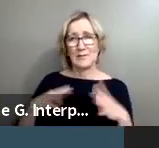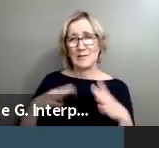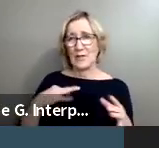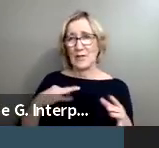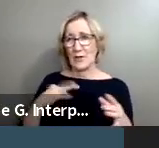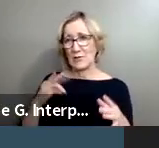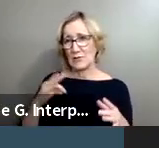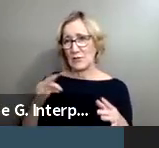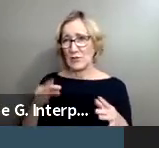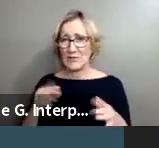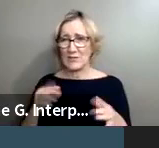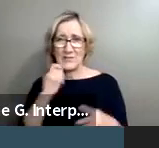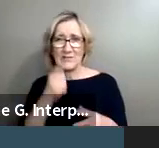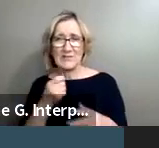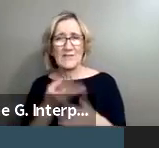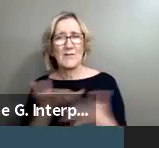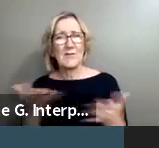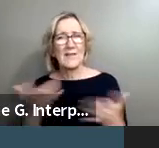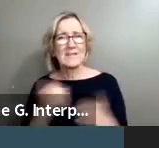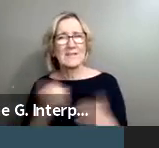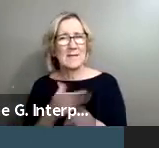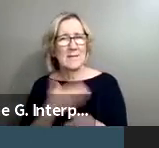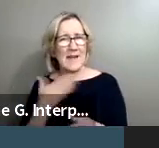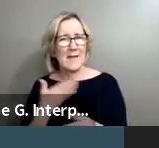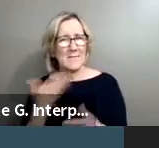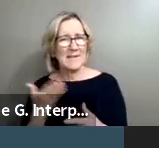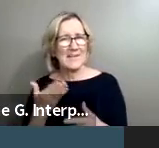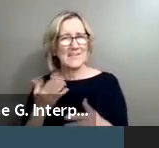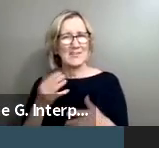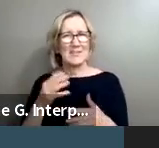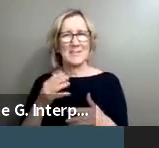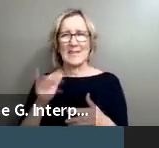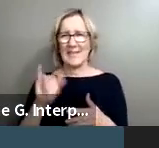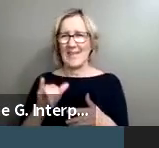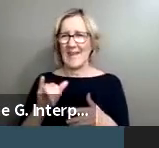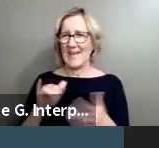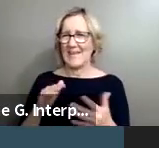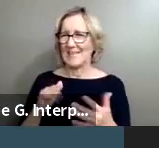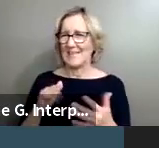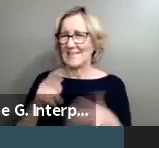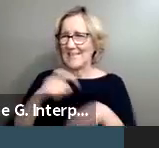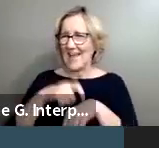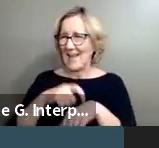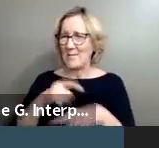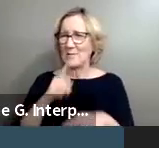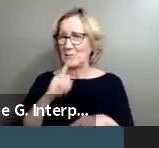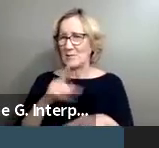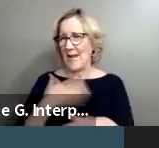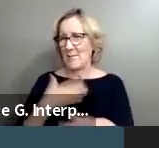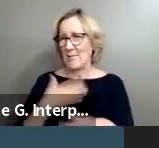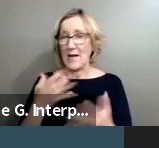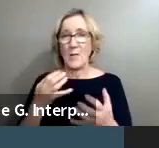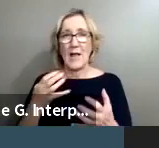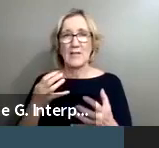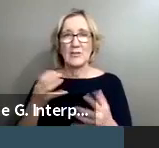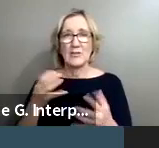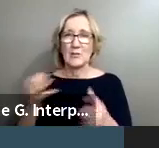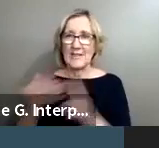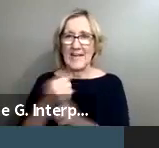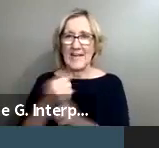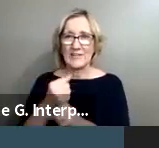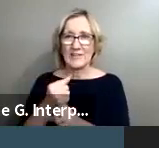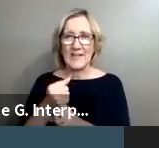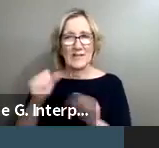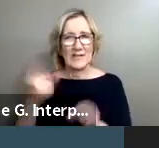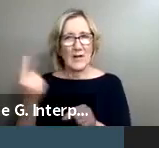Just a couple of things to make me happy and just being in that space and time. I was just really happy and I wanted to capture that so I could always